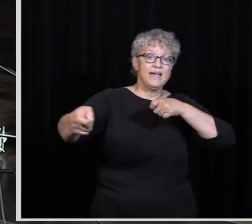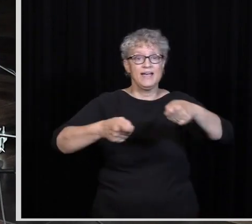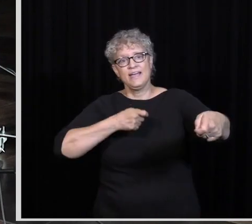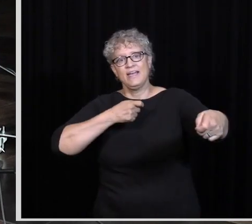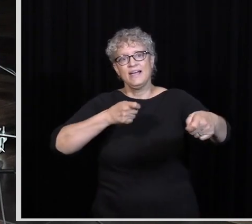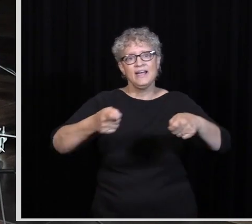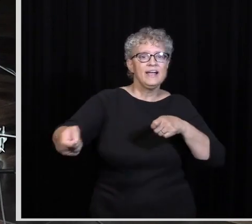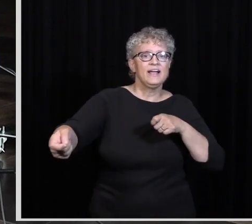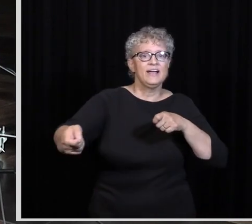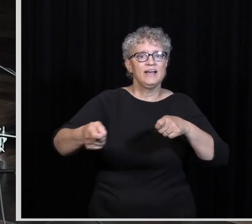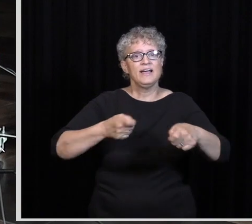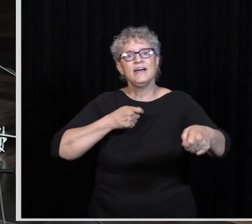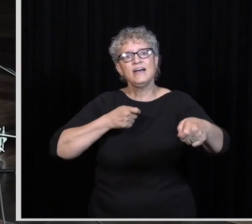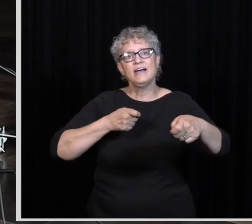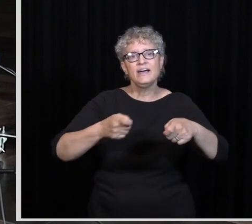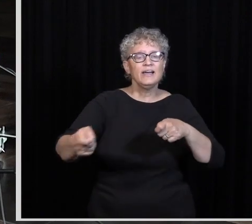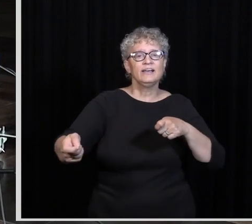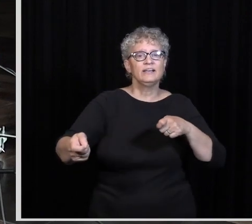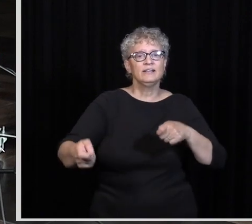Grade